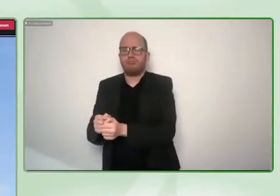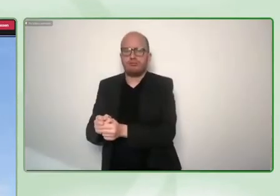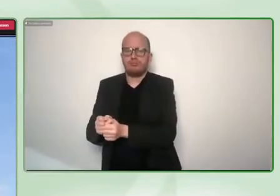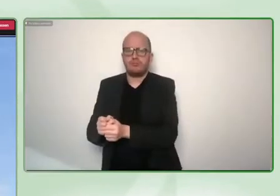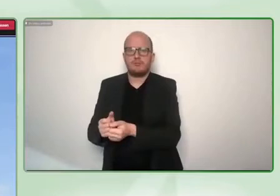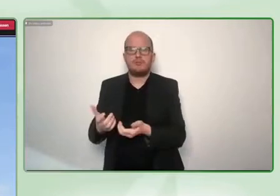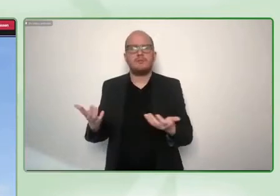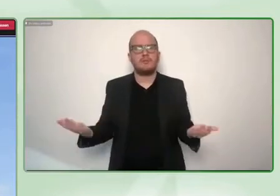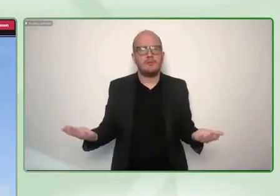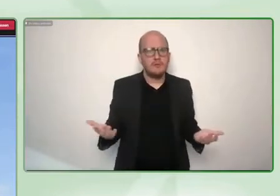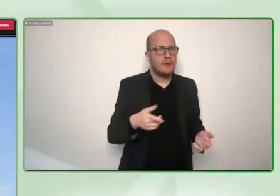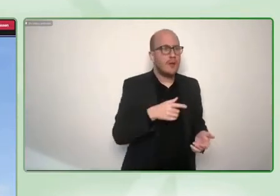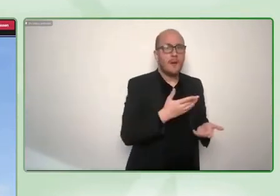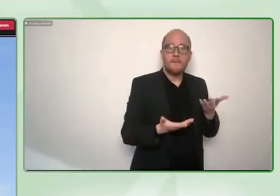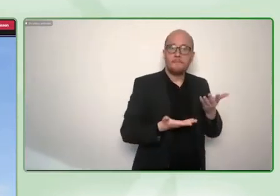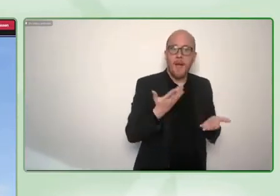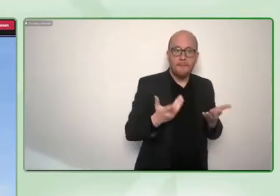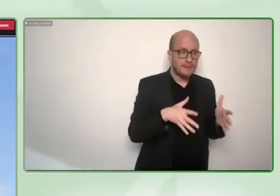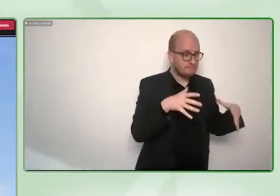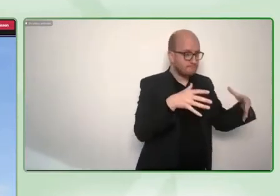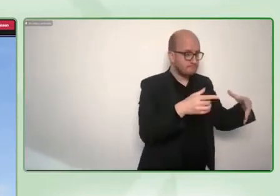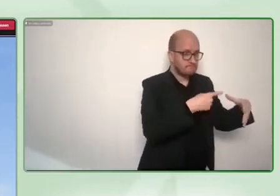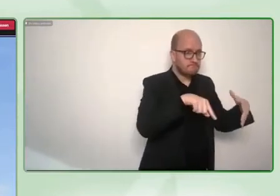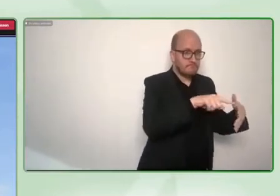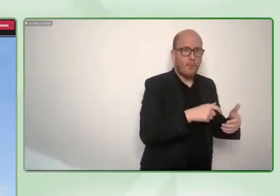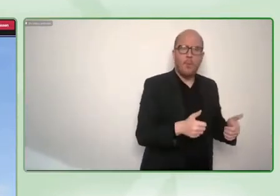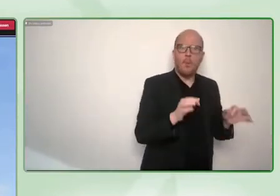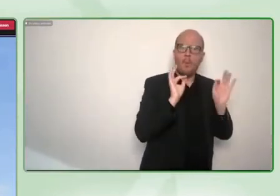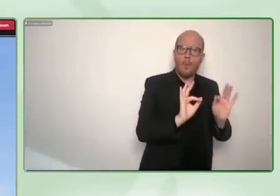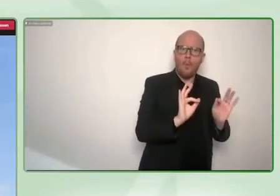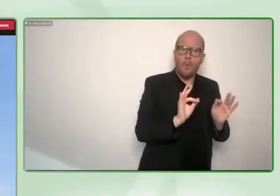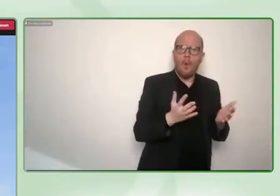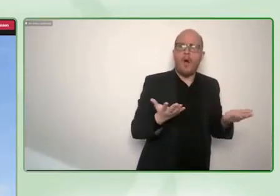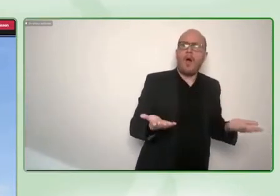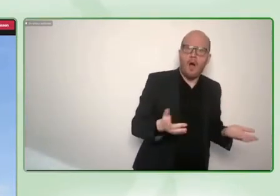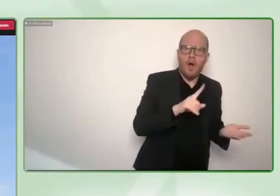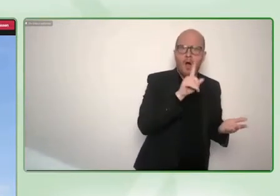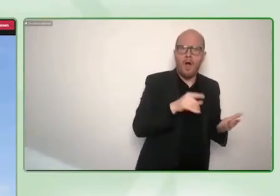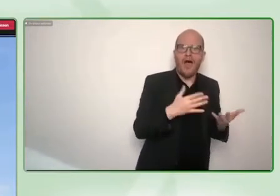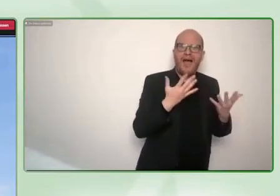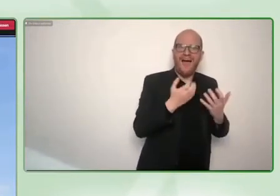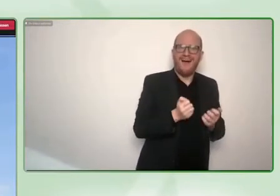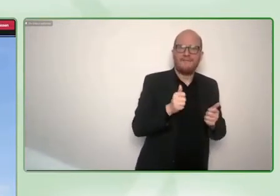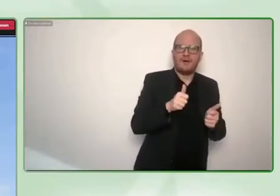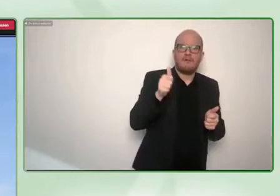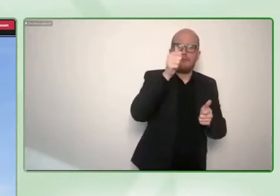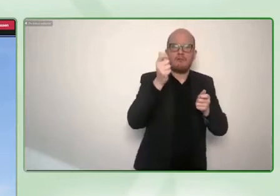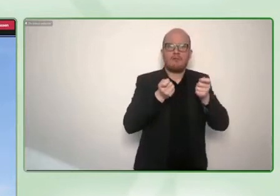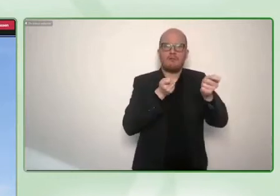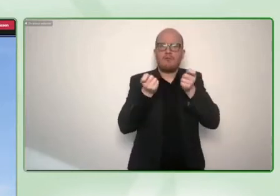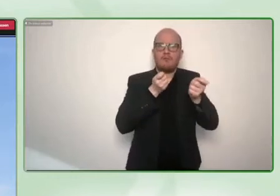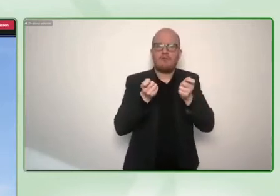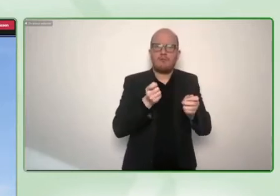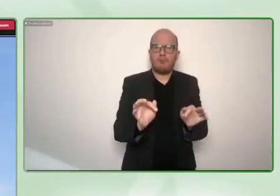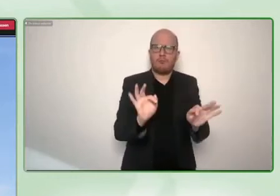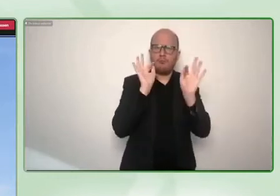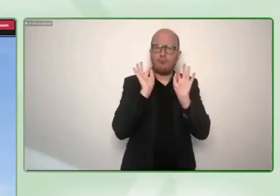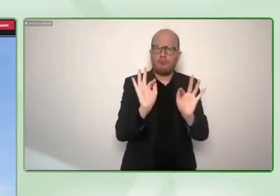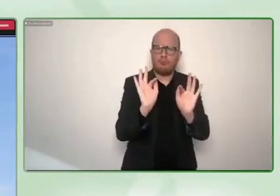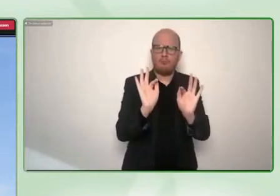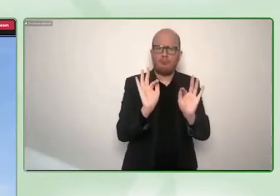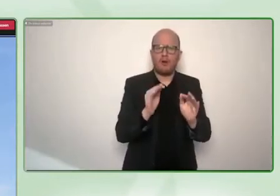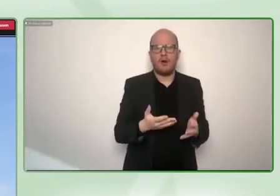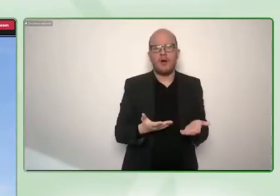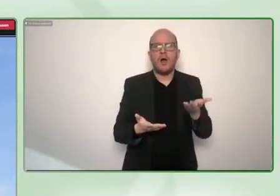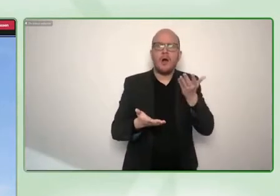as well as processes and and tested codified knowledge. So it's important to understand what you're scaling before you